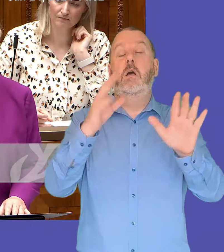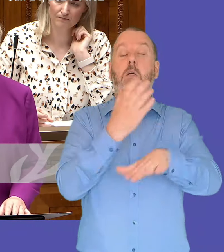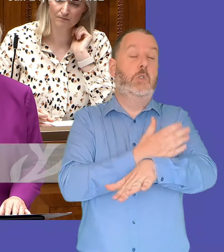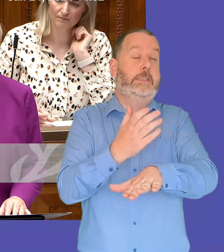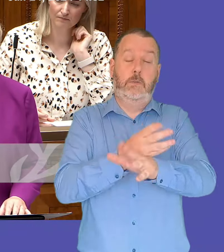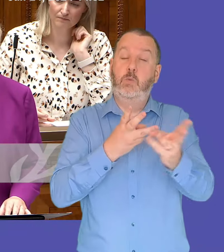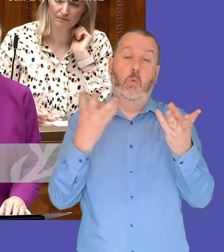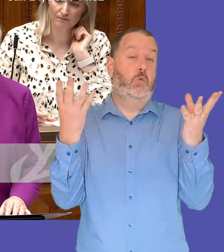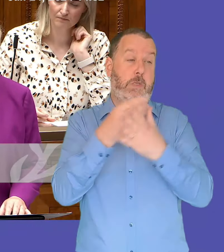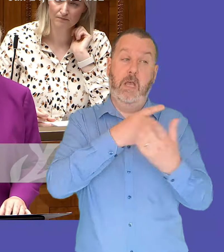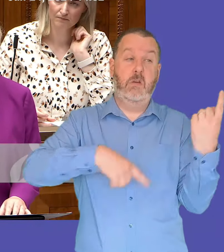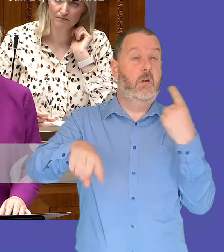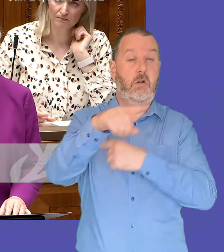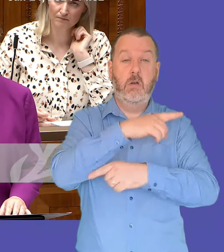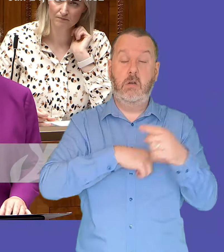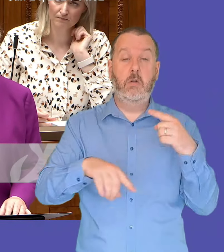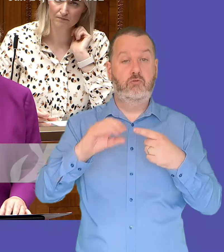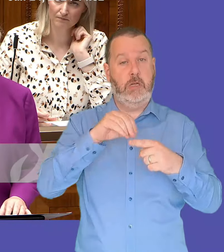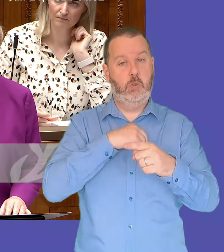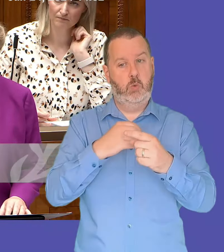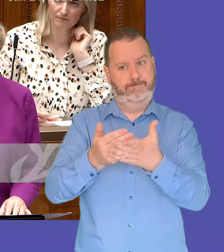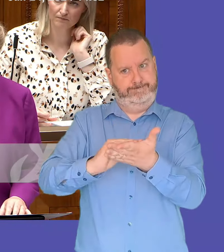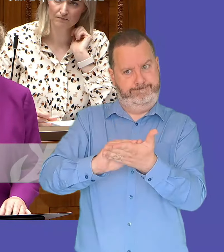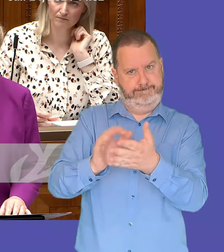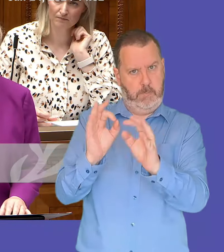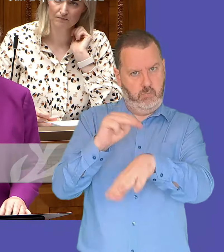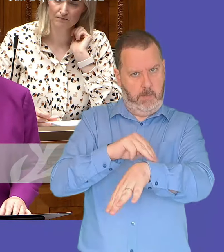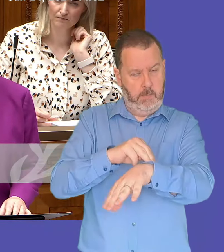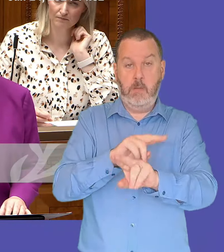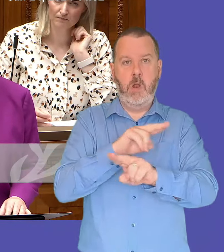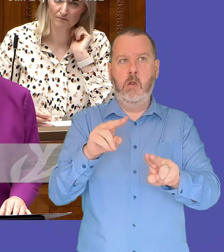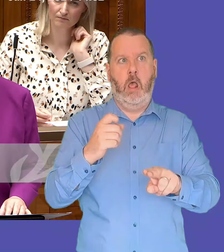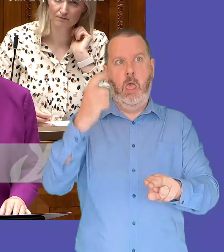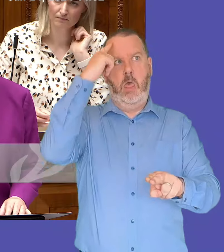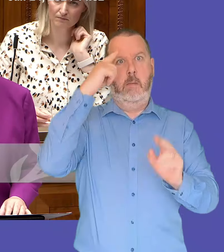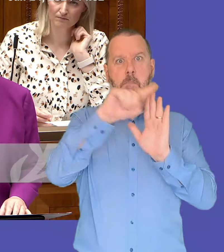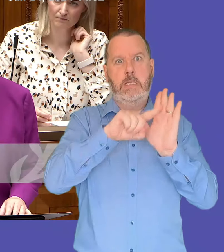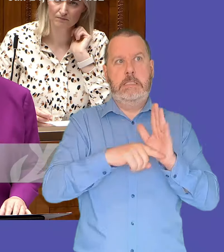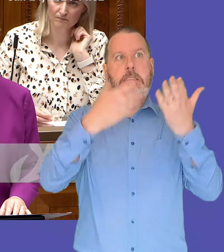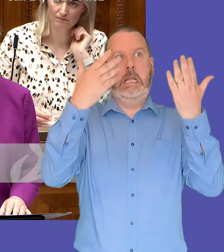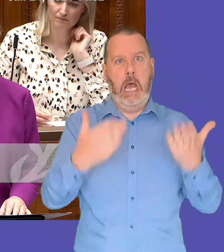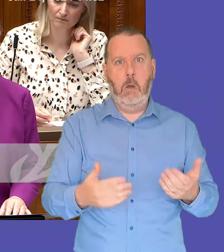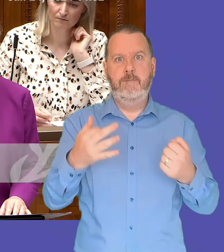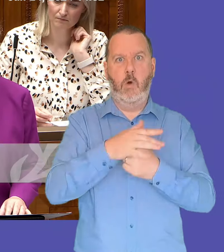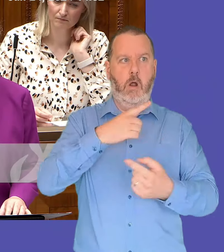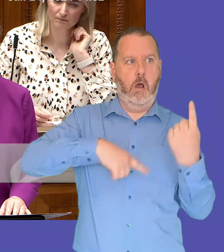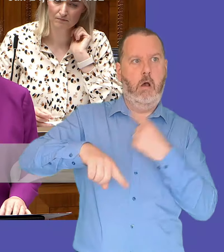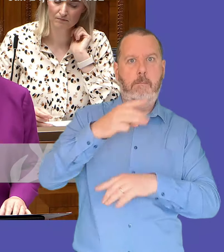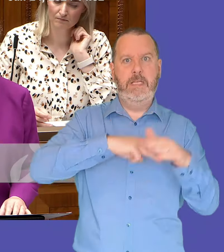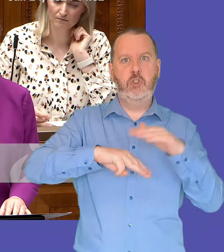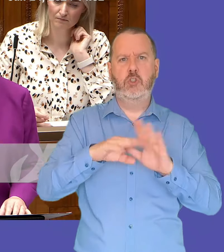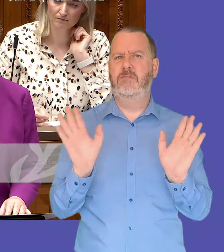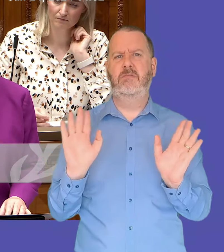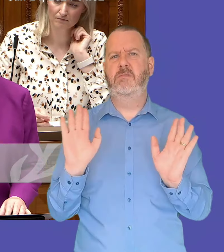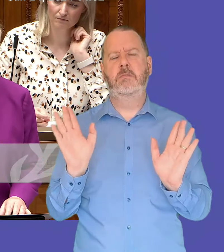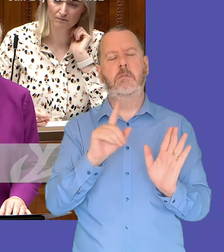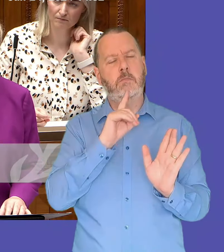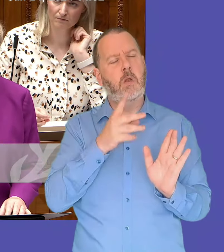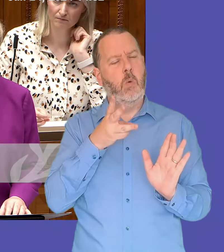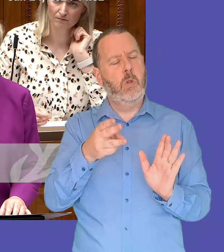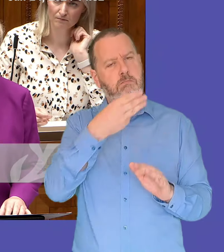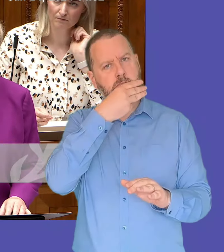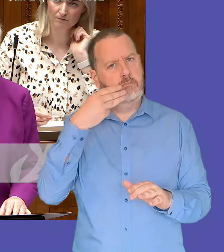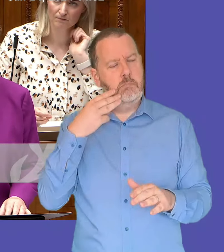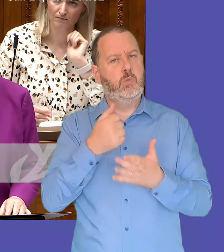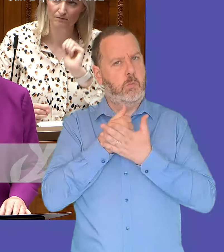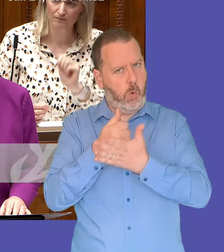resolve any issues that are there and i'm not going to make policy up on the house on behalf of the executive but i will certainly um continue to pledge my support